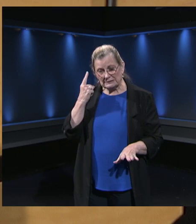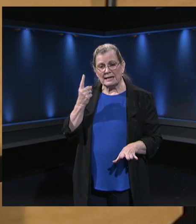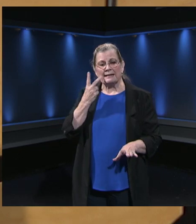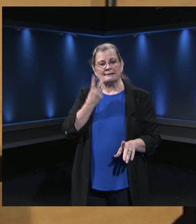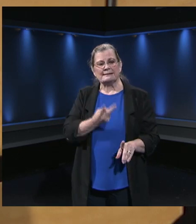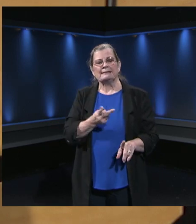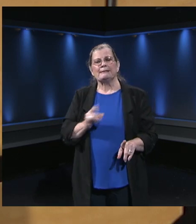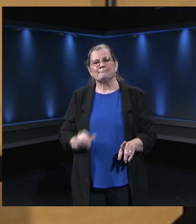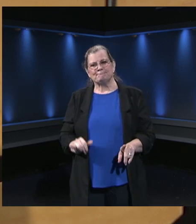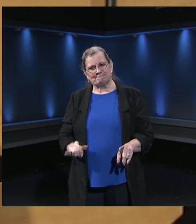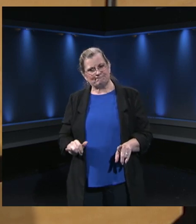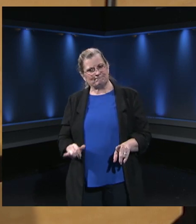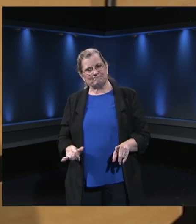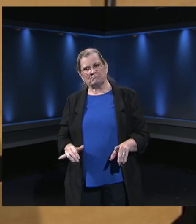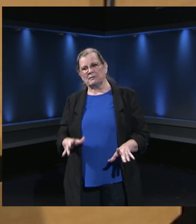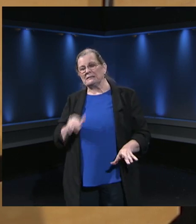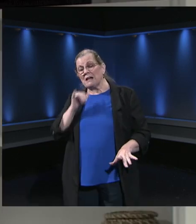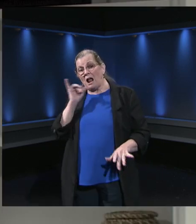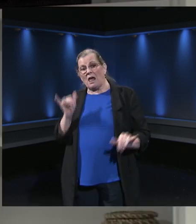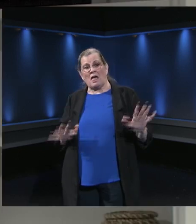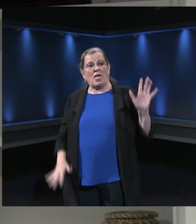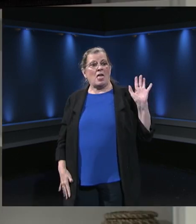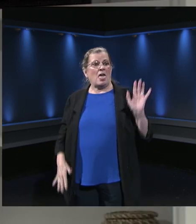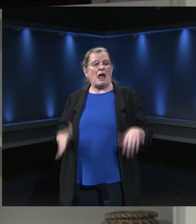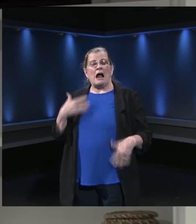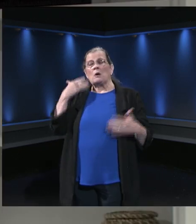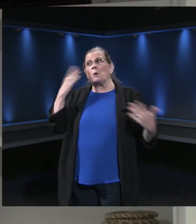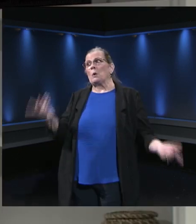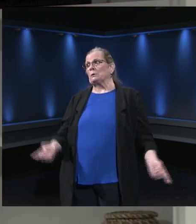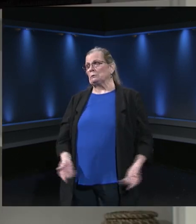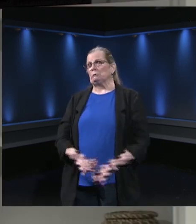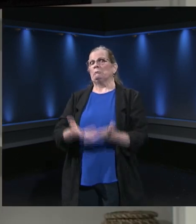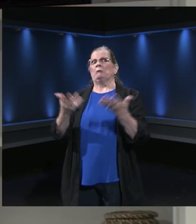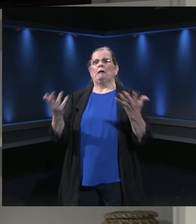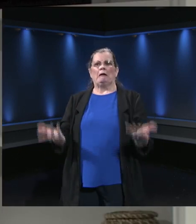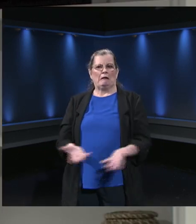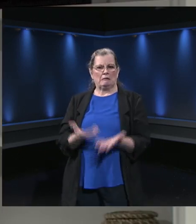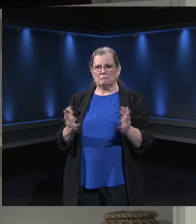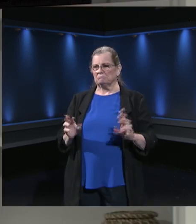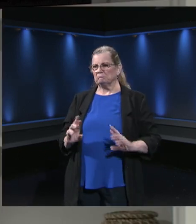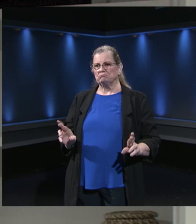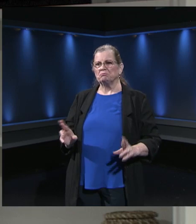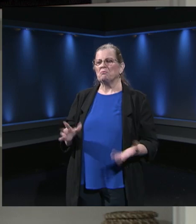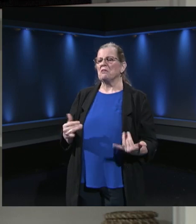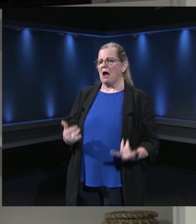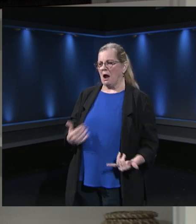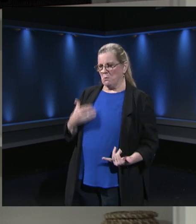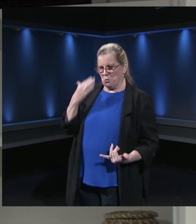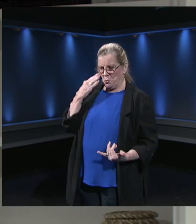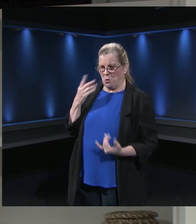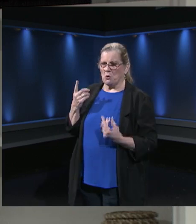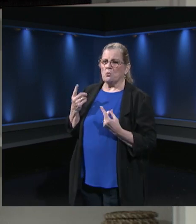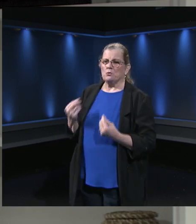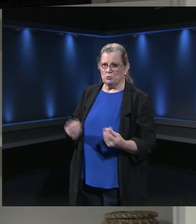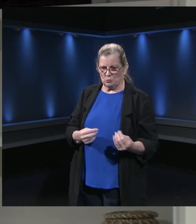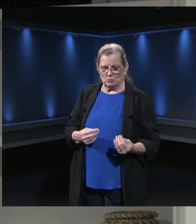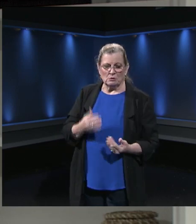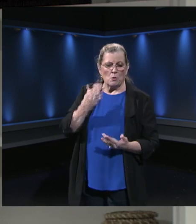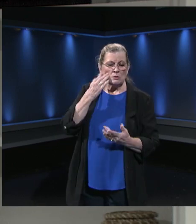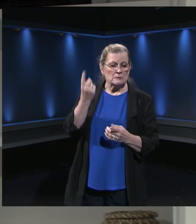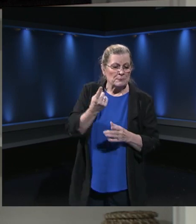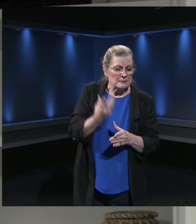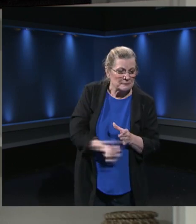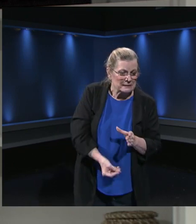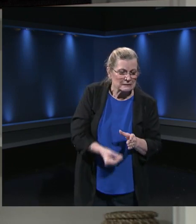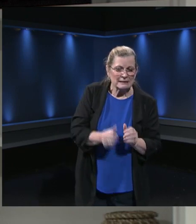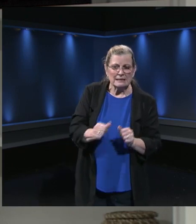connections that we're making with families. You know, Pam, what's amazing when you were talking about the orientation, 800 out of 1100. You know, we've done